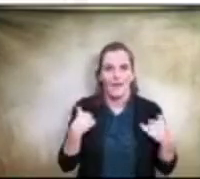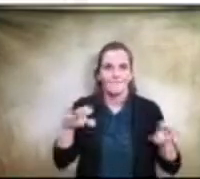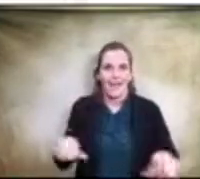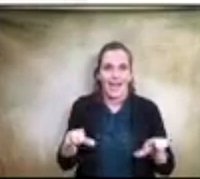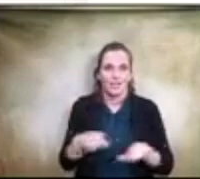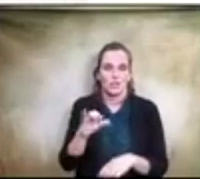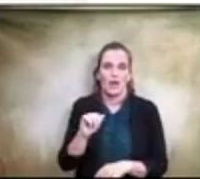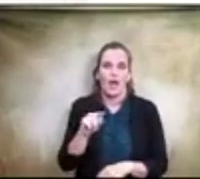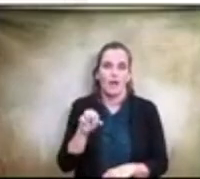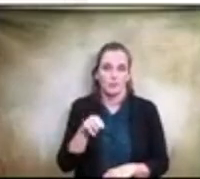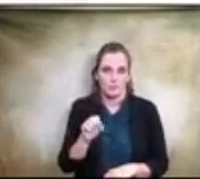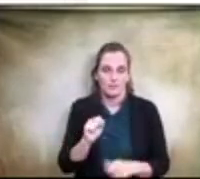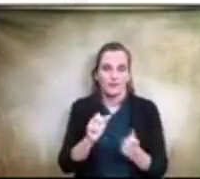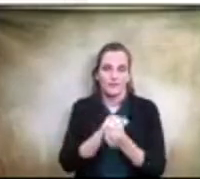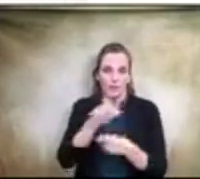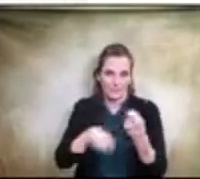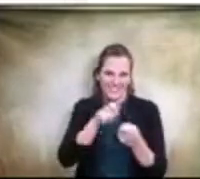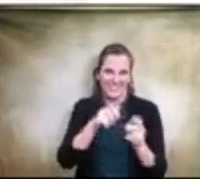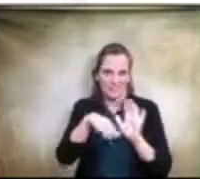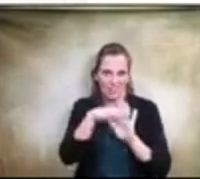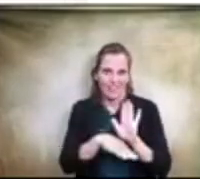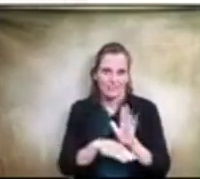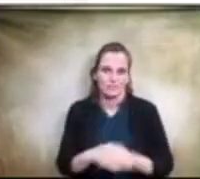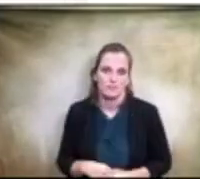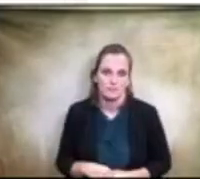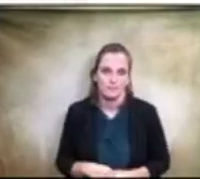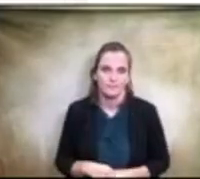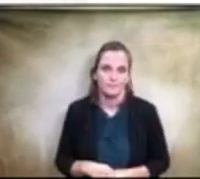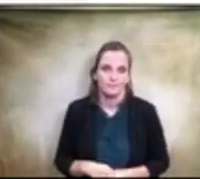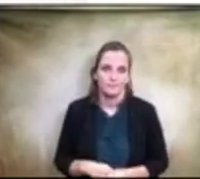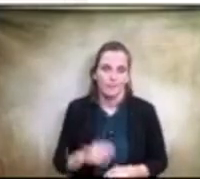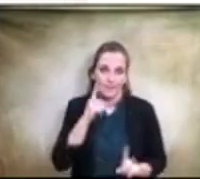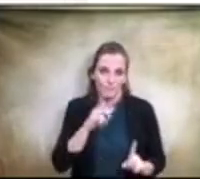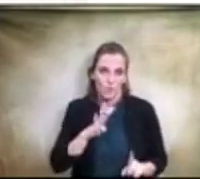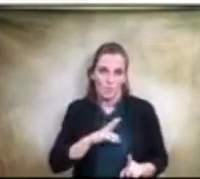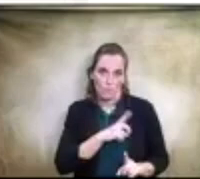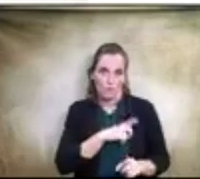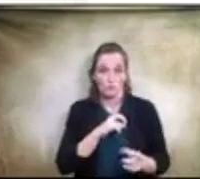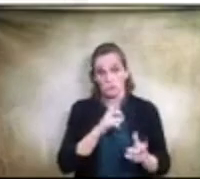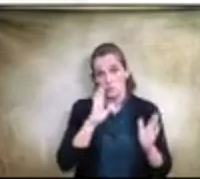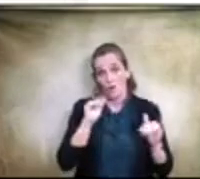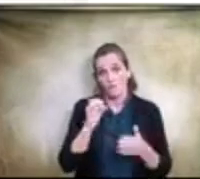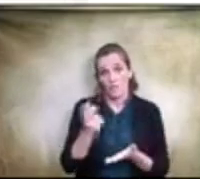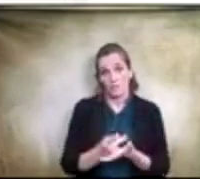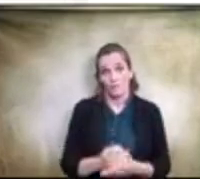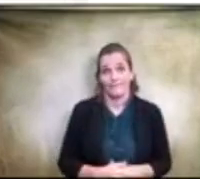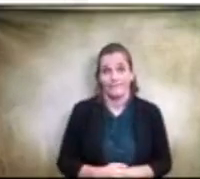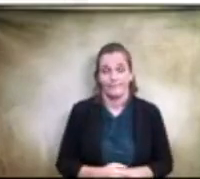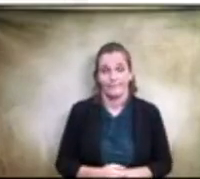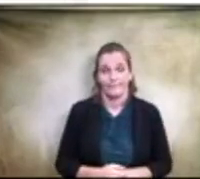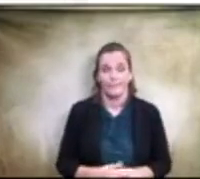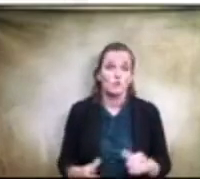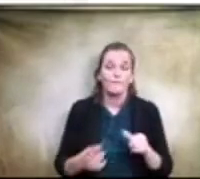specific to this list for the board to hopefully approve. So first we have